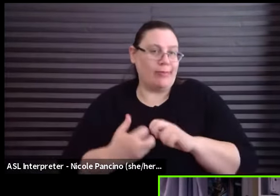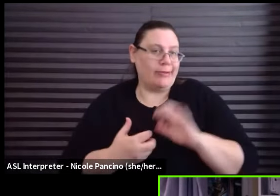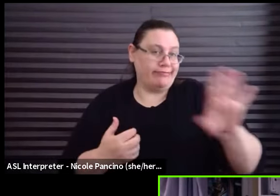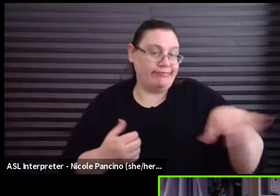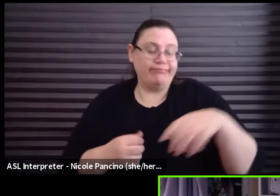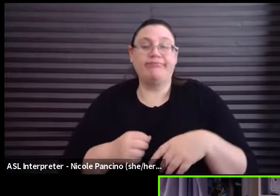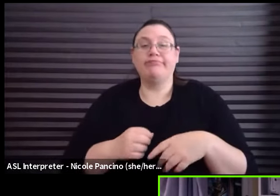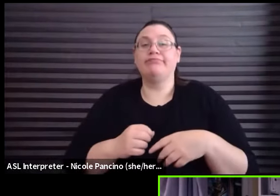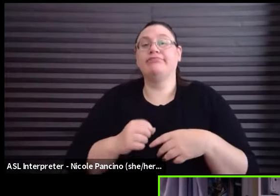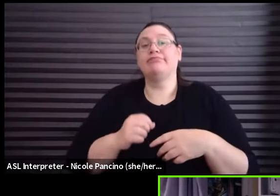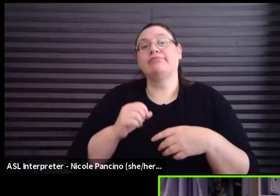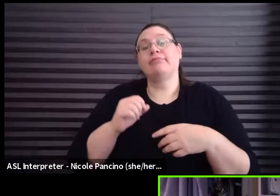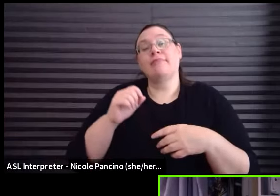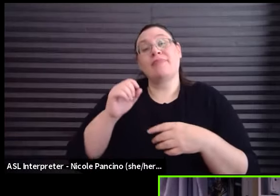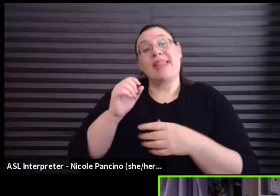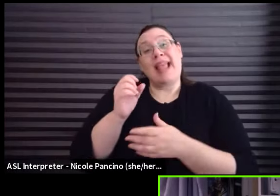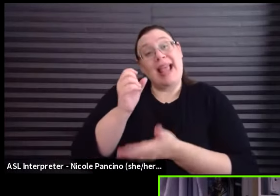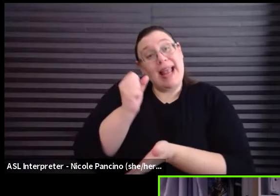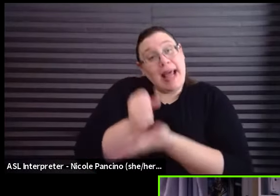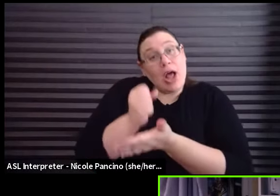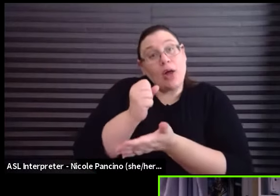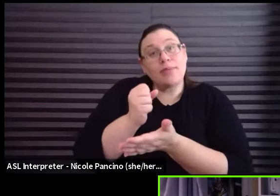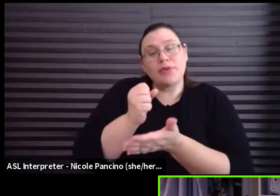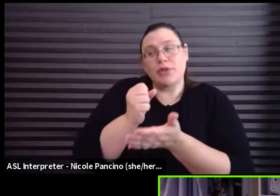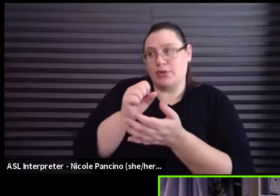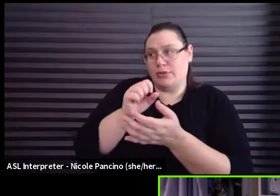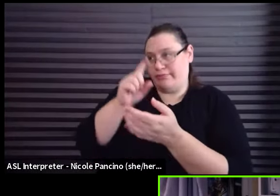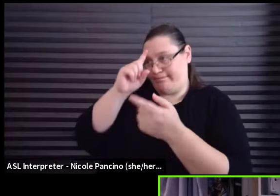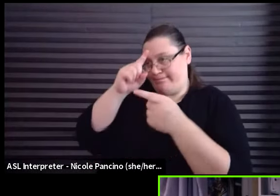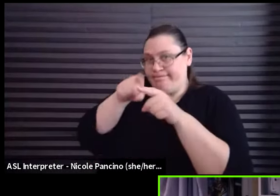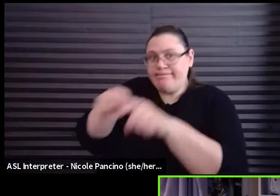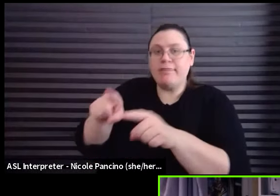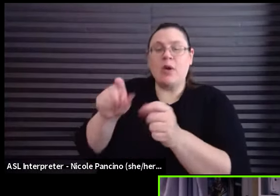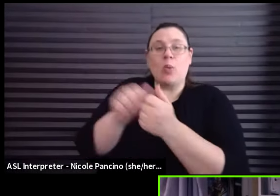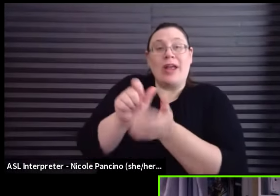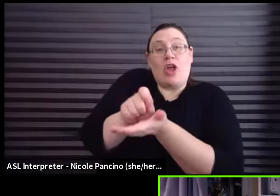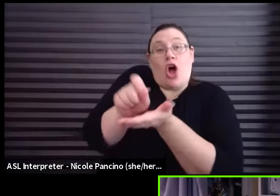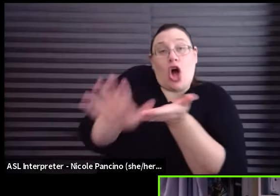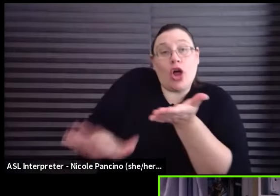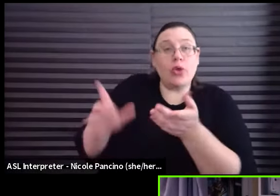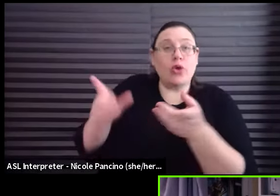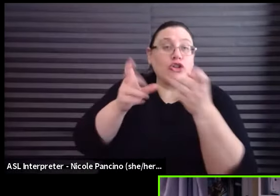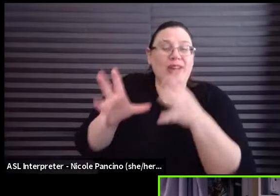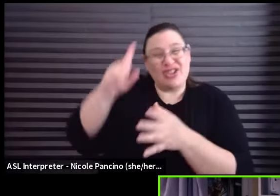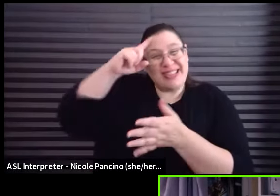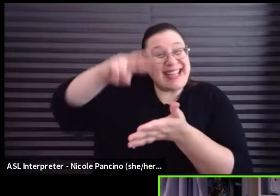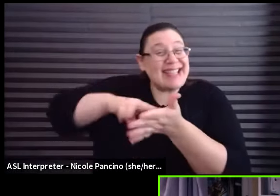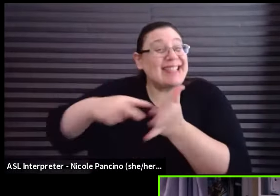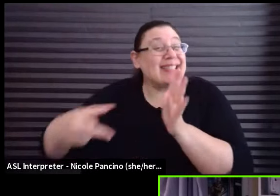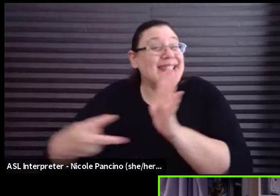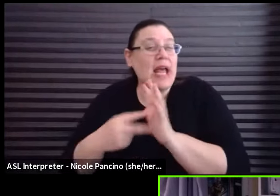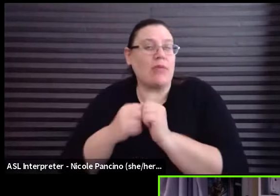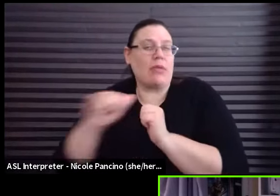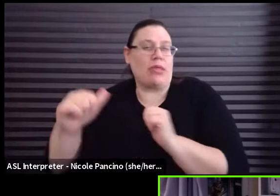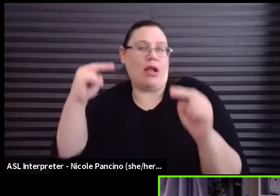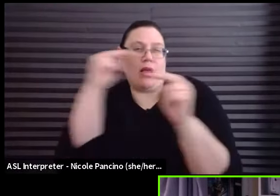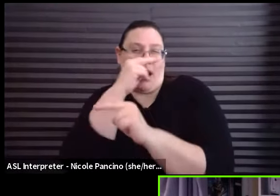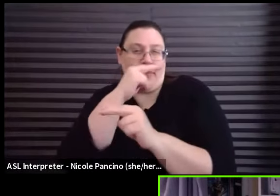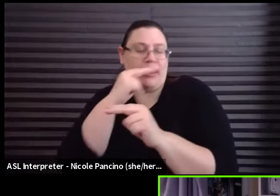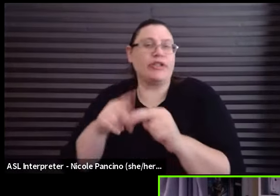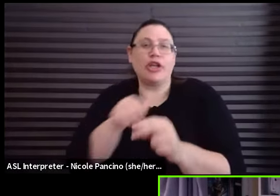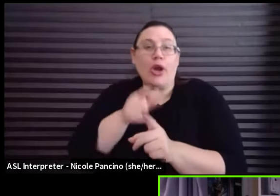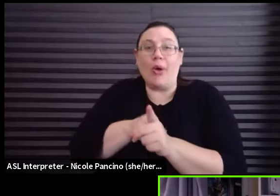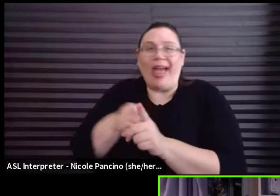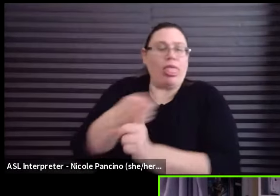It helps you stay on with the author or the director's intention with the comedy of the scenes. It helps you stay on track with that.